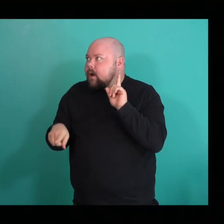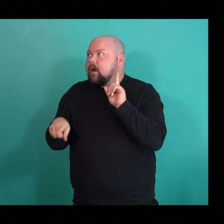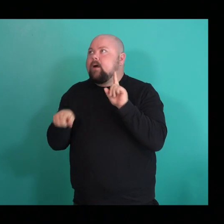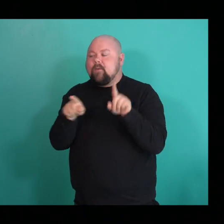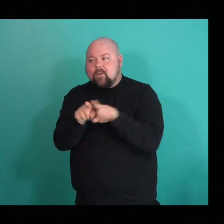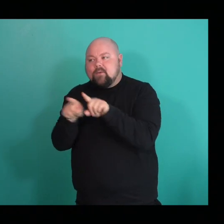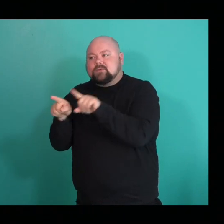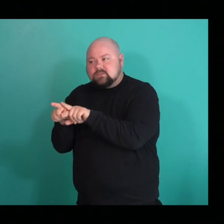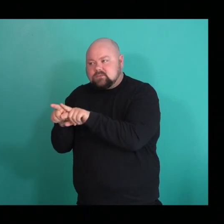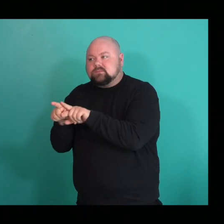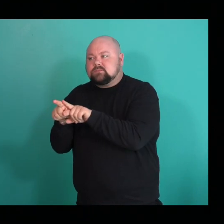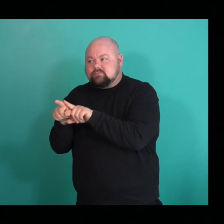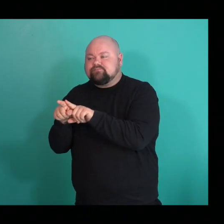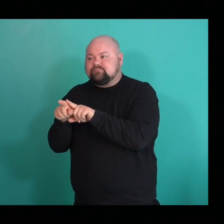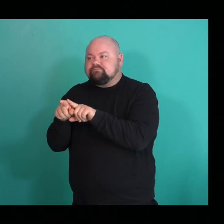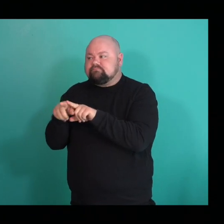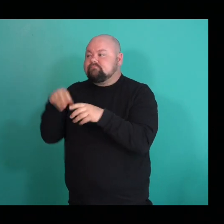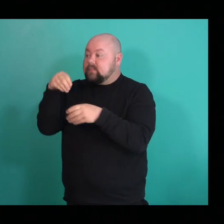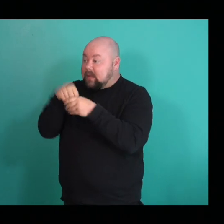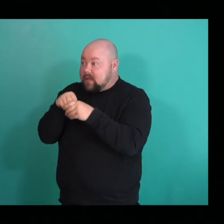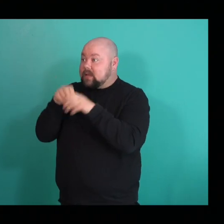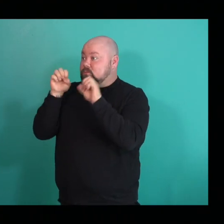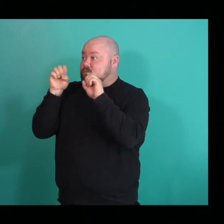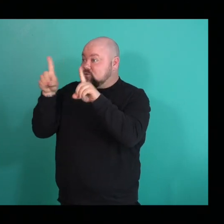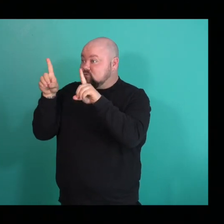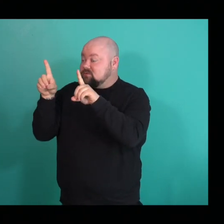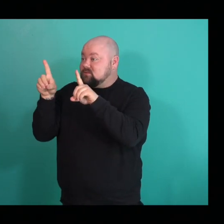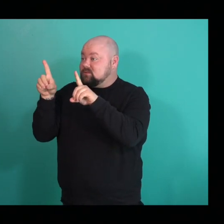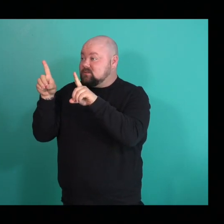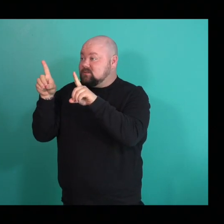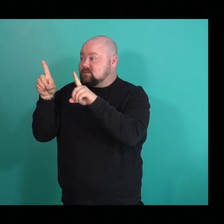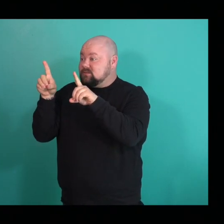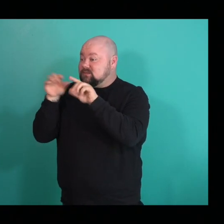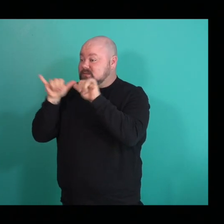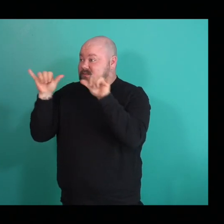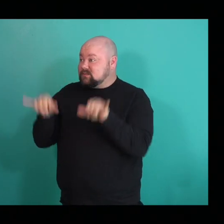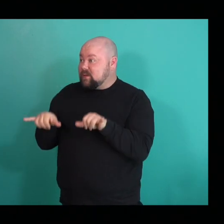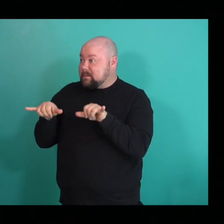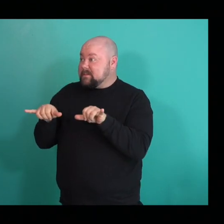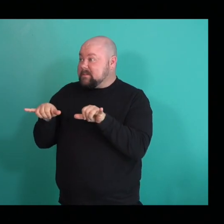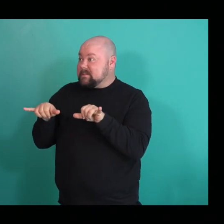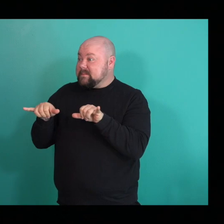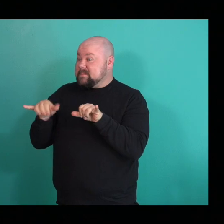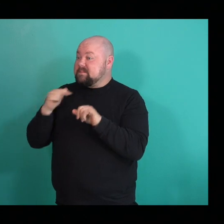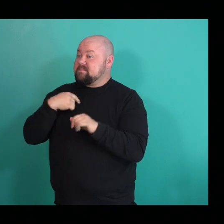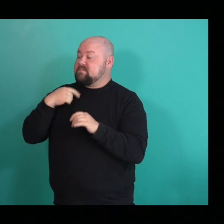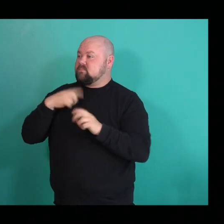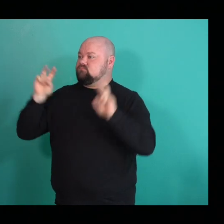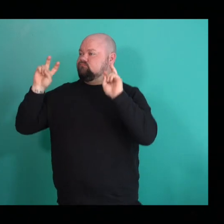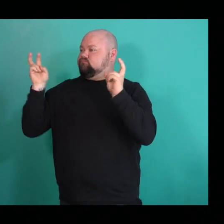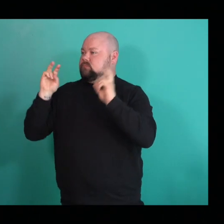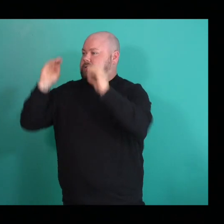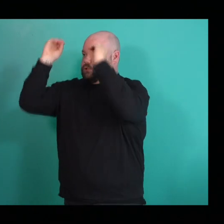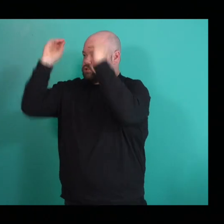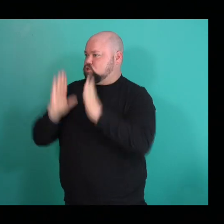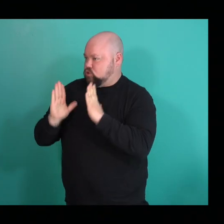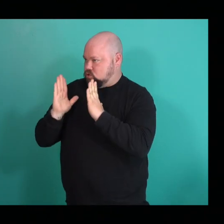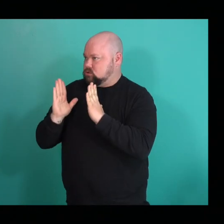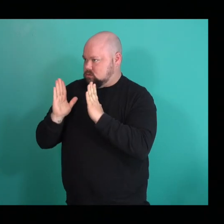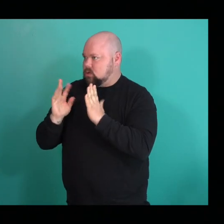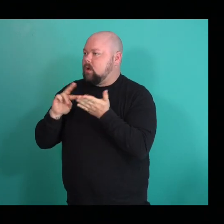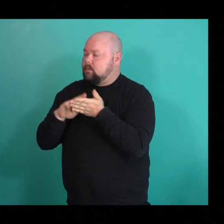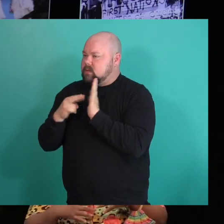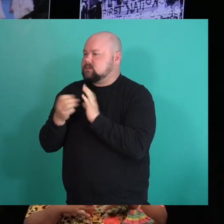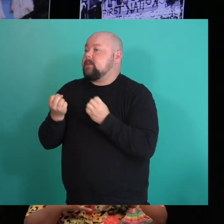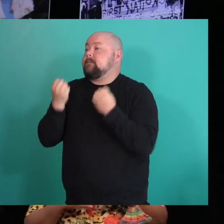with education, having that, um, like title of a teacher, there are many people that do